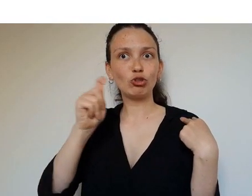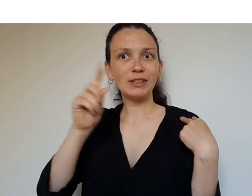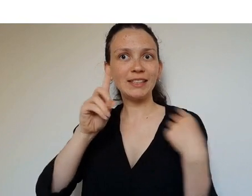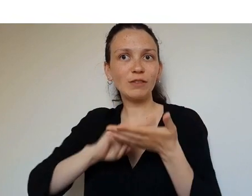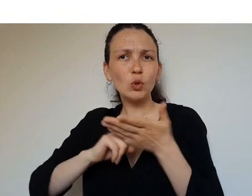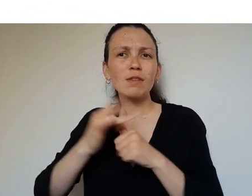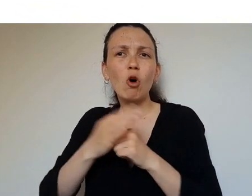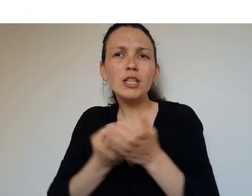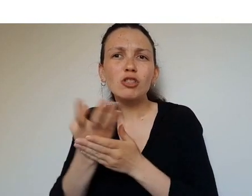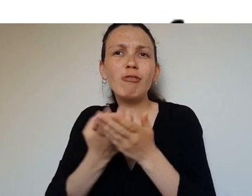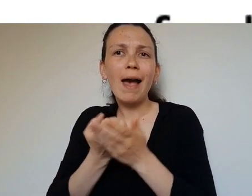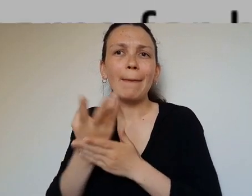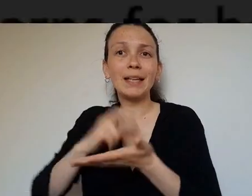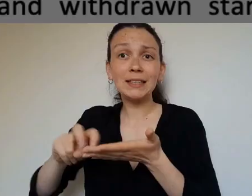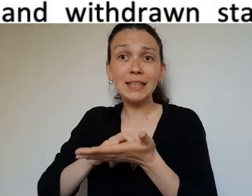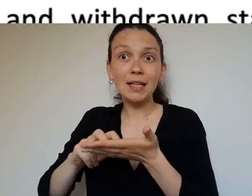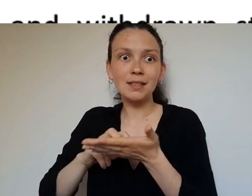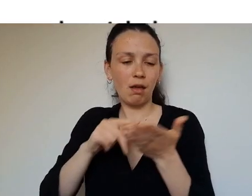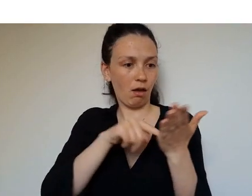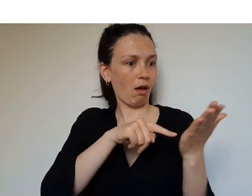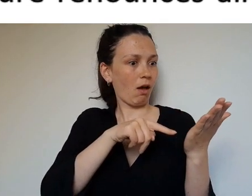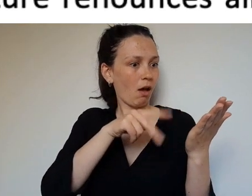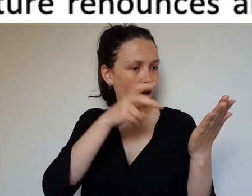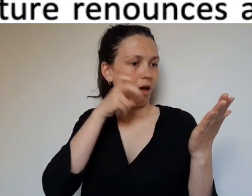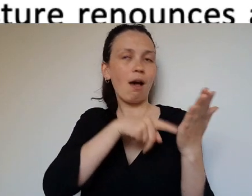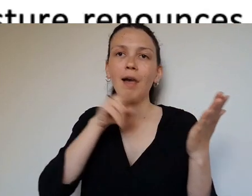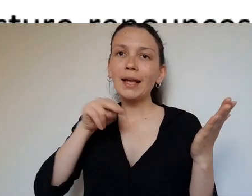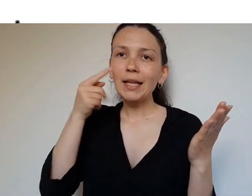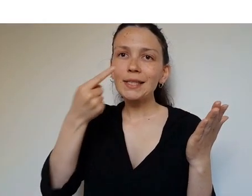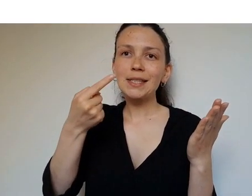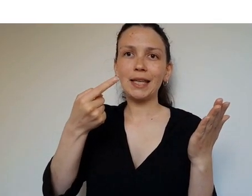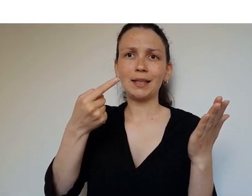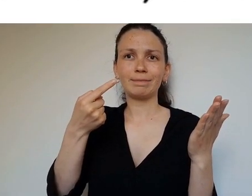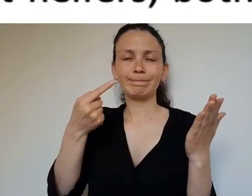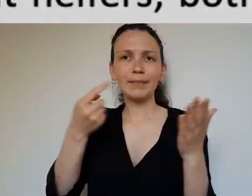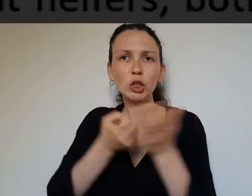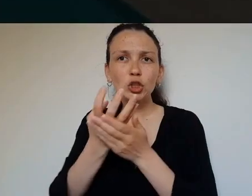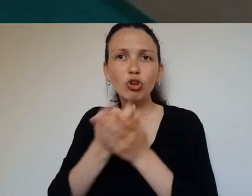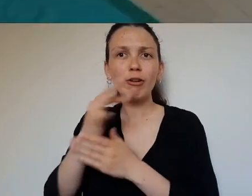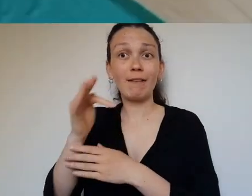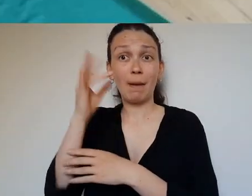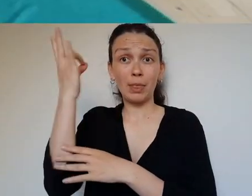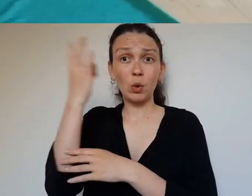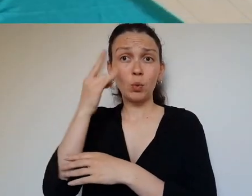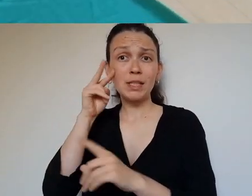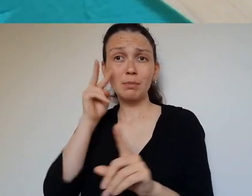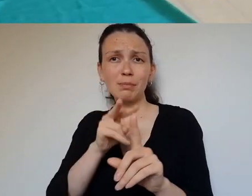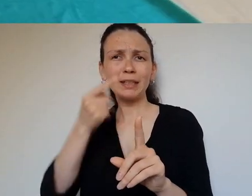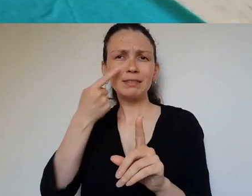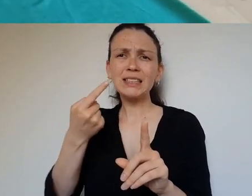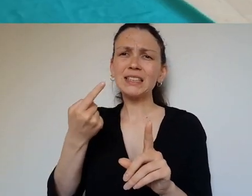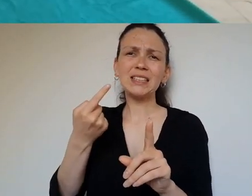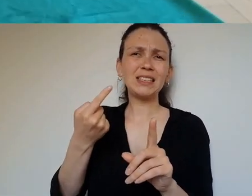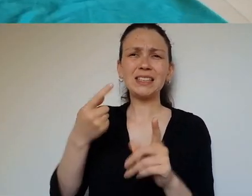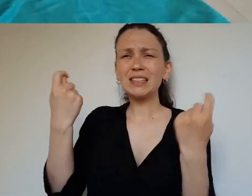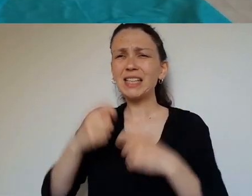We see the world from Maeve's perspective. The horrors of pride and war are revealed through women's sign and movement, and via the